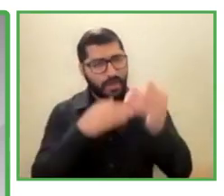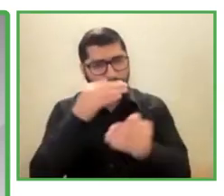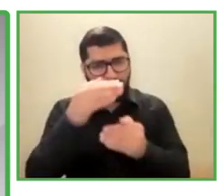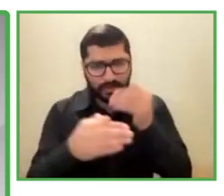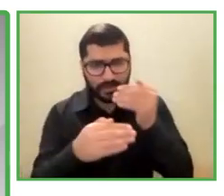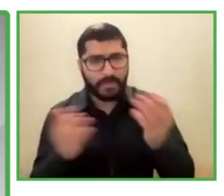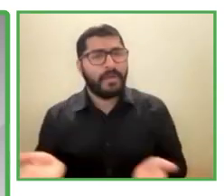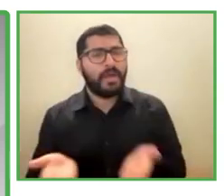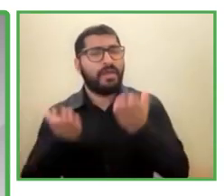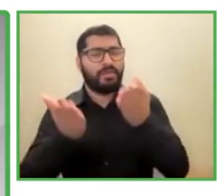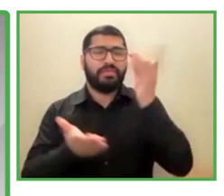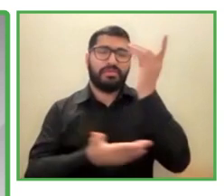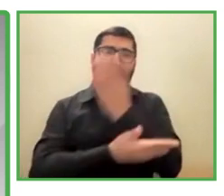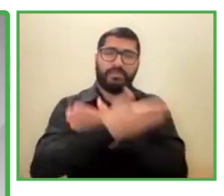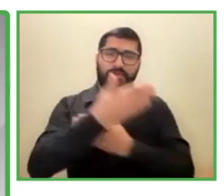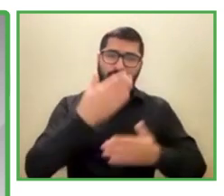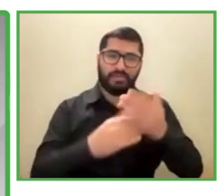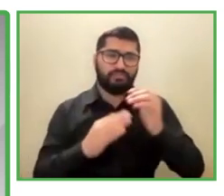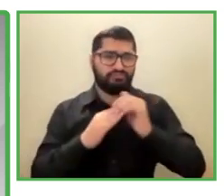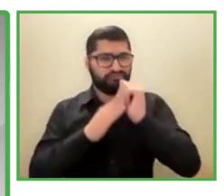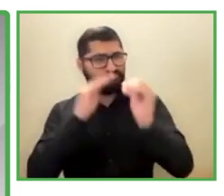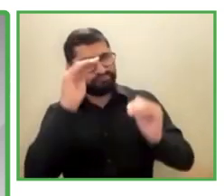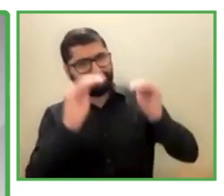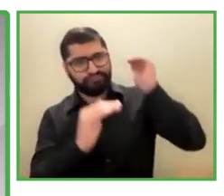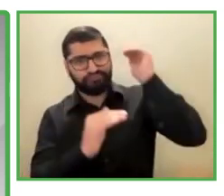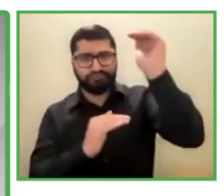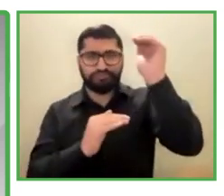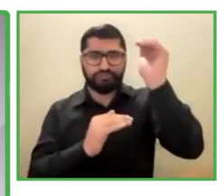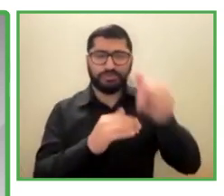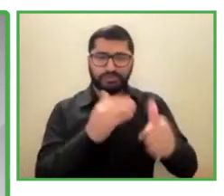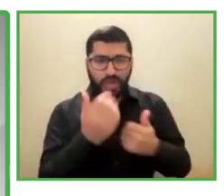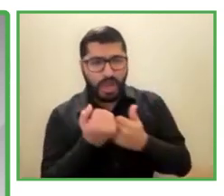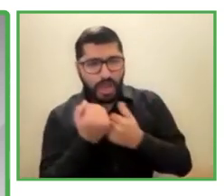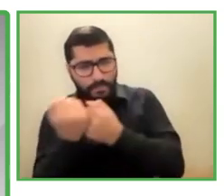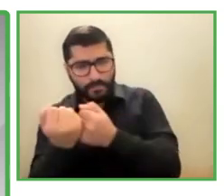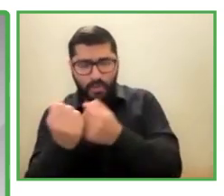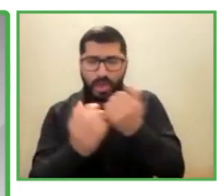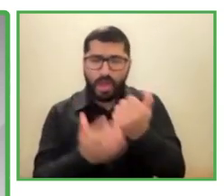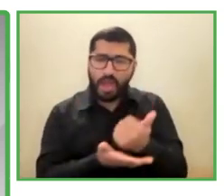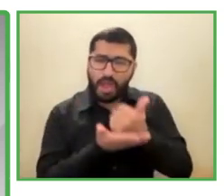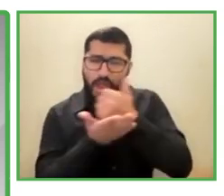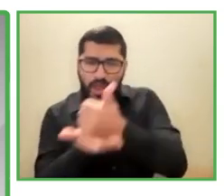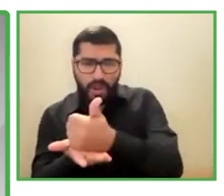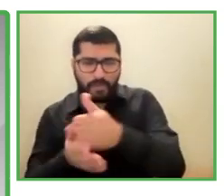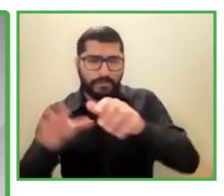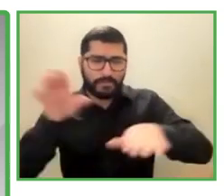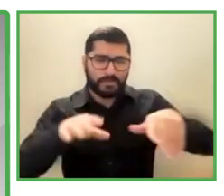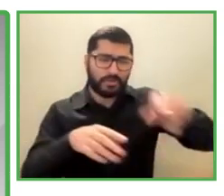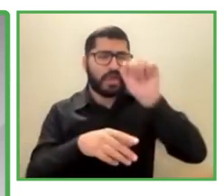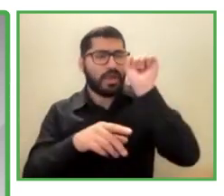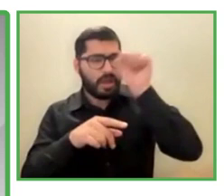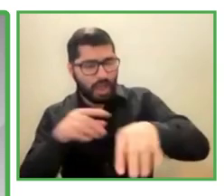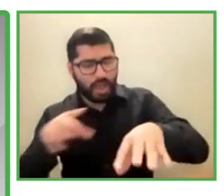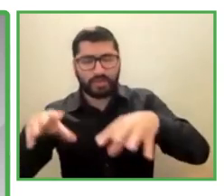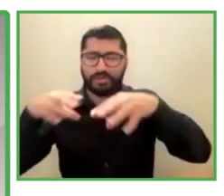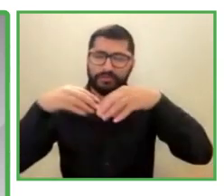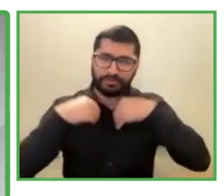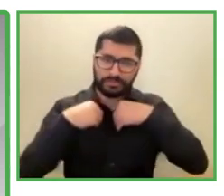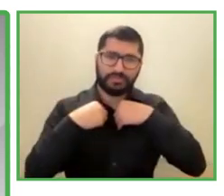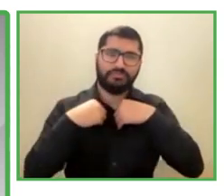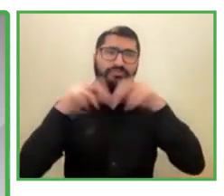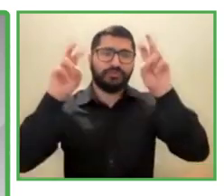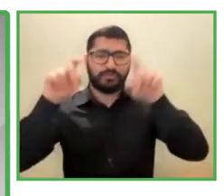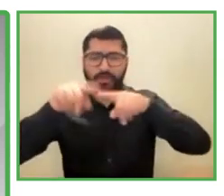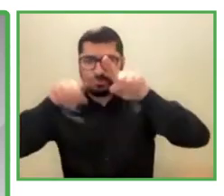bring disability to the forefront, meaning helping leaders to accept disability as part of diversity diversity and